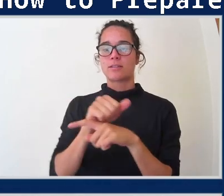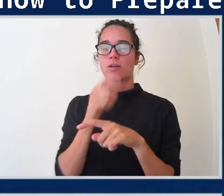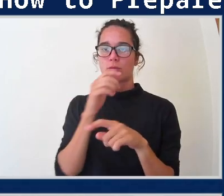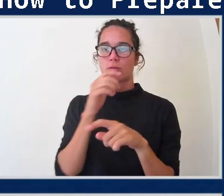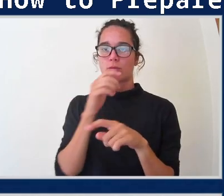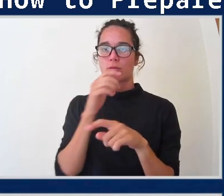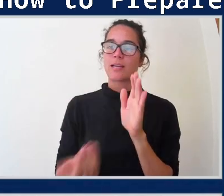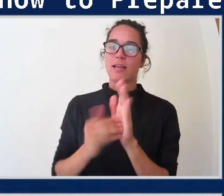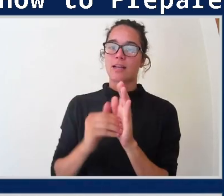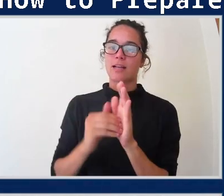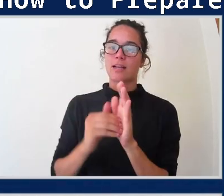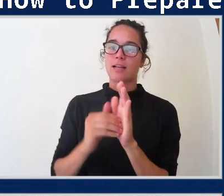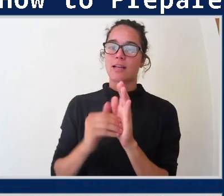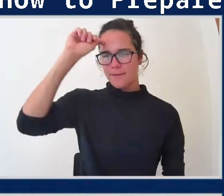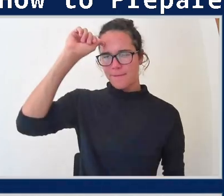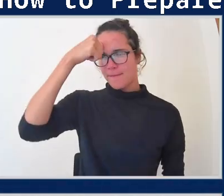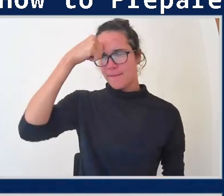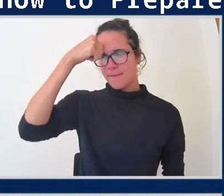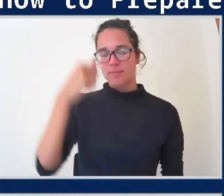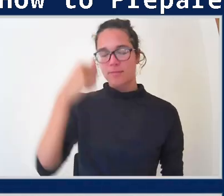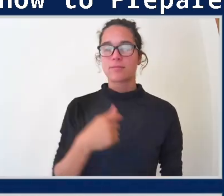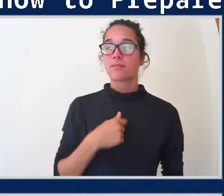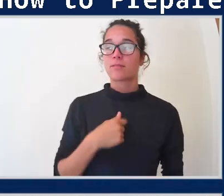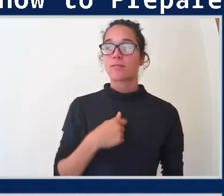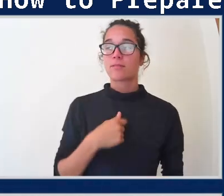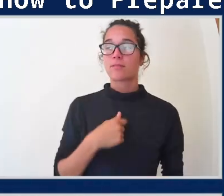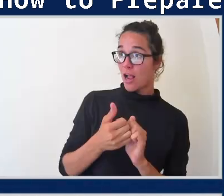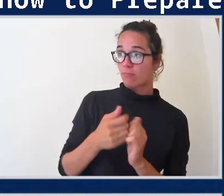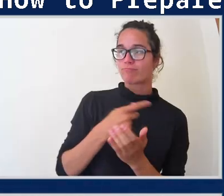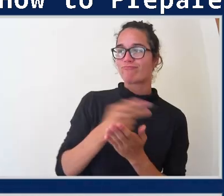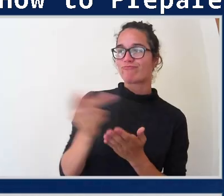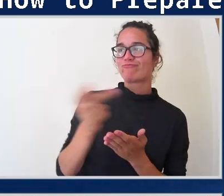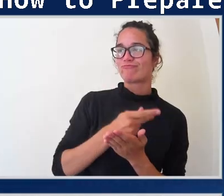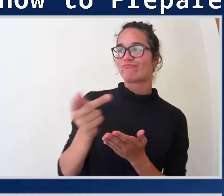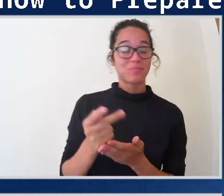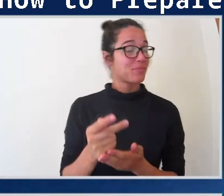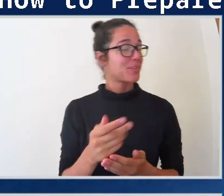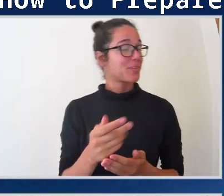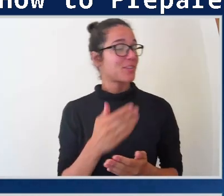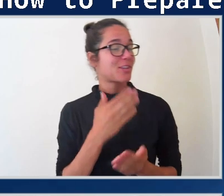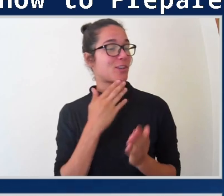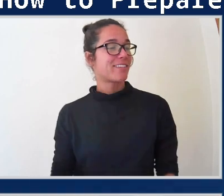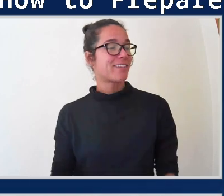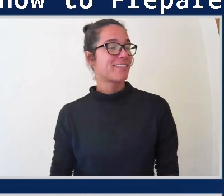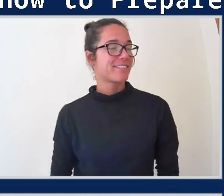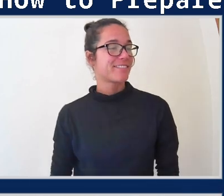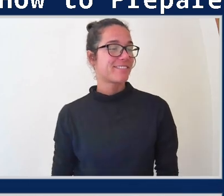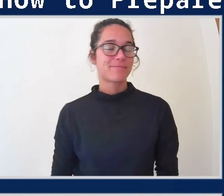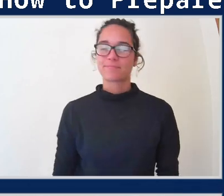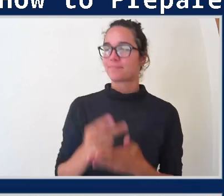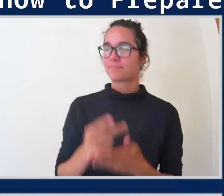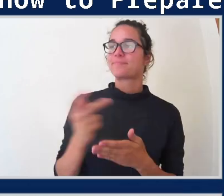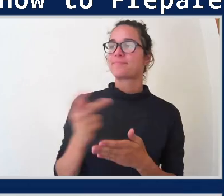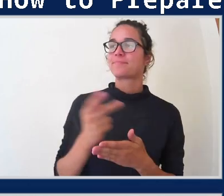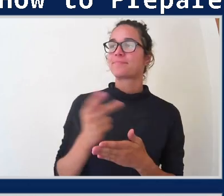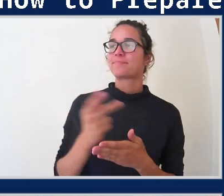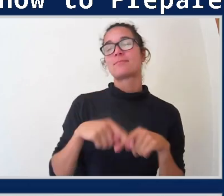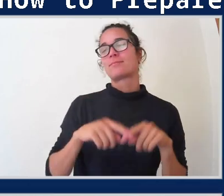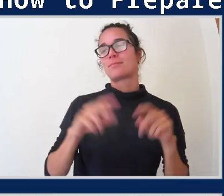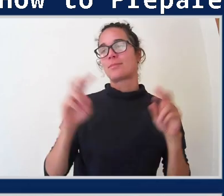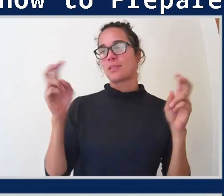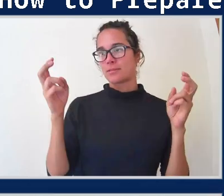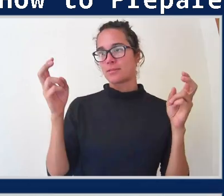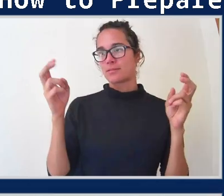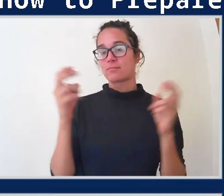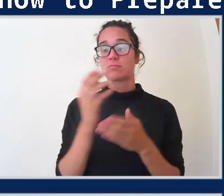a lot. That's a good tactic. It depends on the topic, really. Like some topics I could learn by